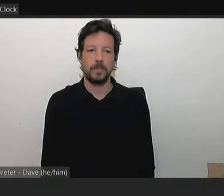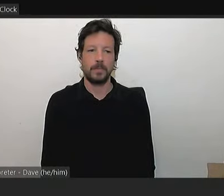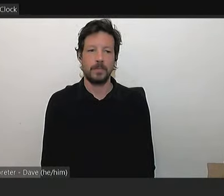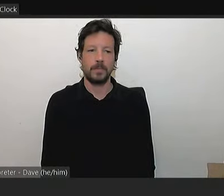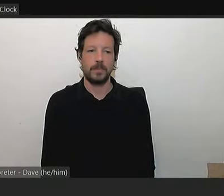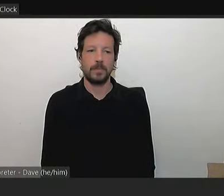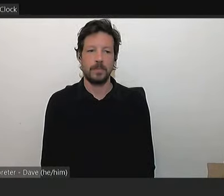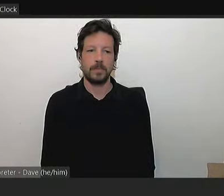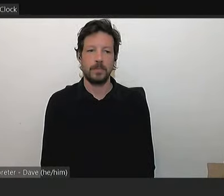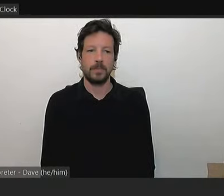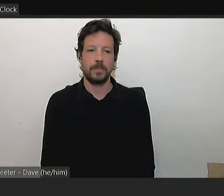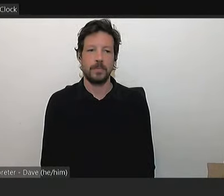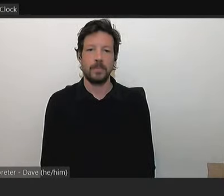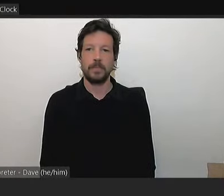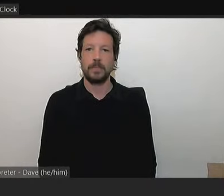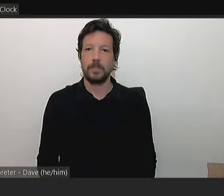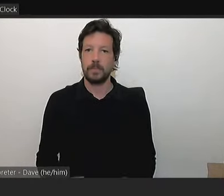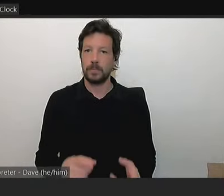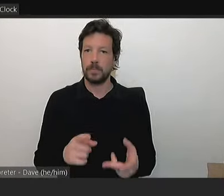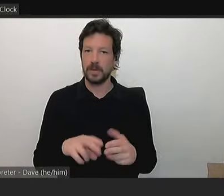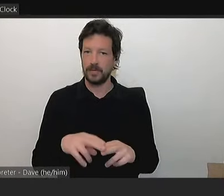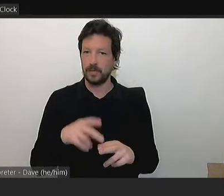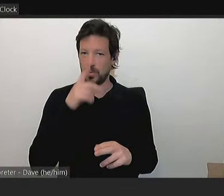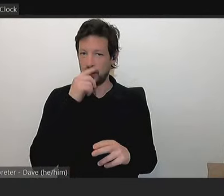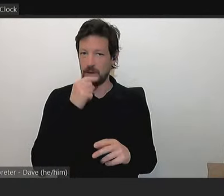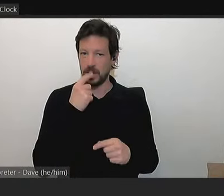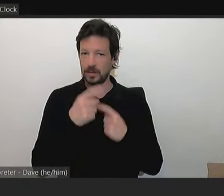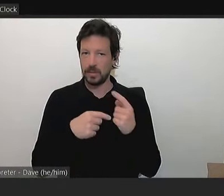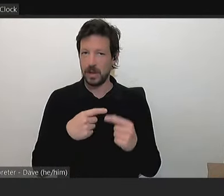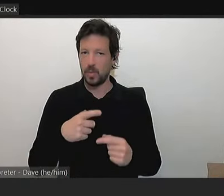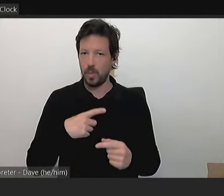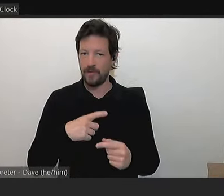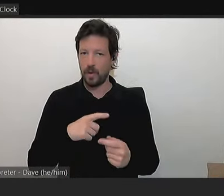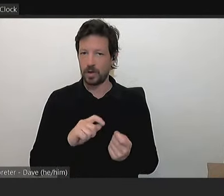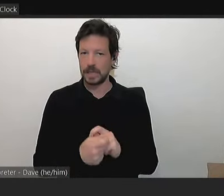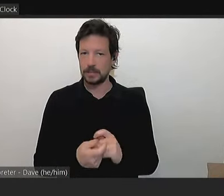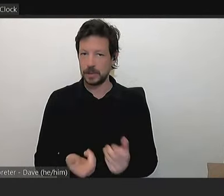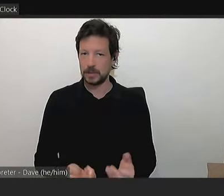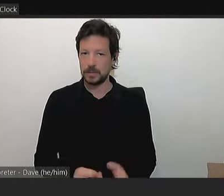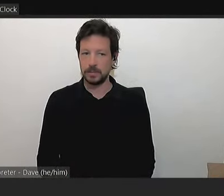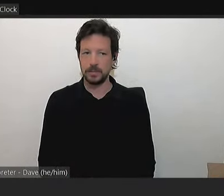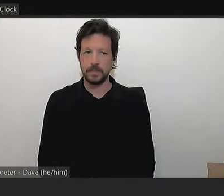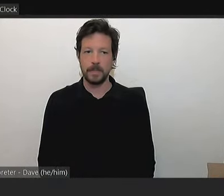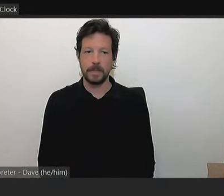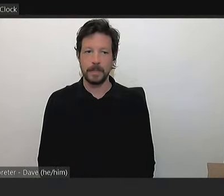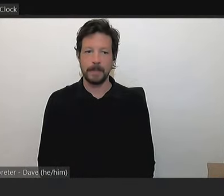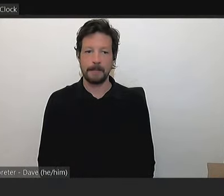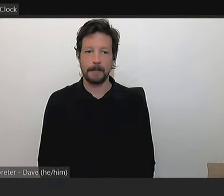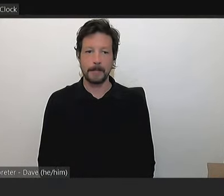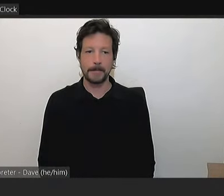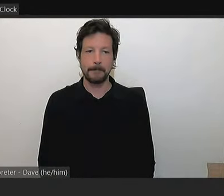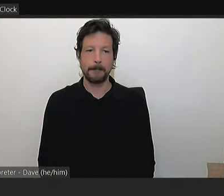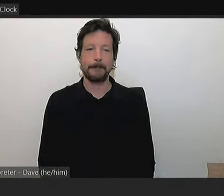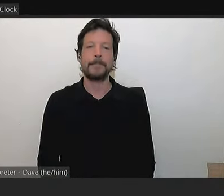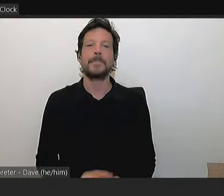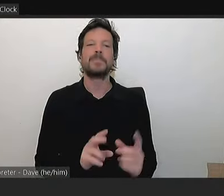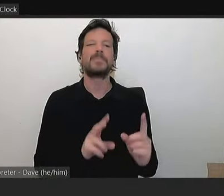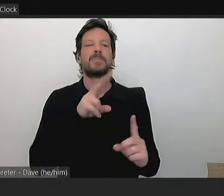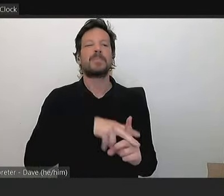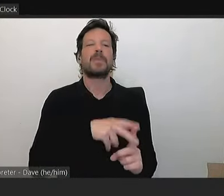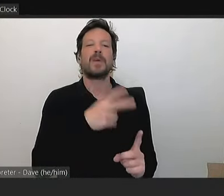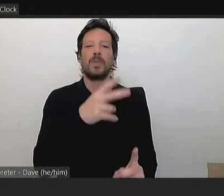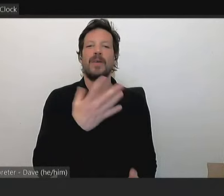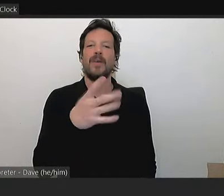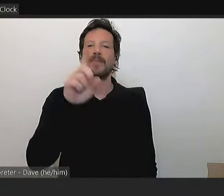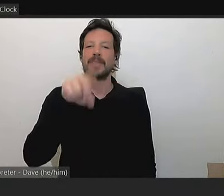If a staff member could explain why that adjustment's being made. Thank you, through you, Mayor. The petition was for 25,000. The original